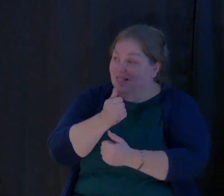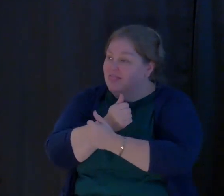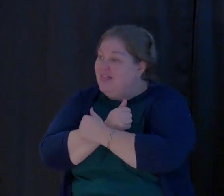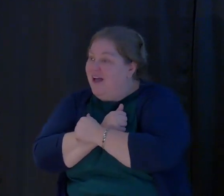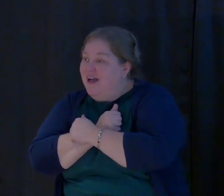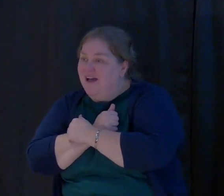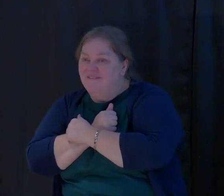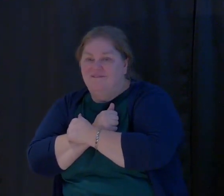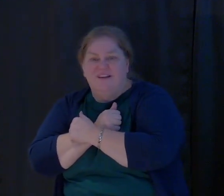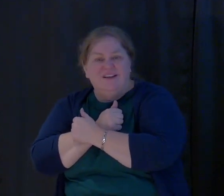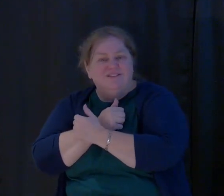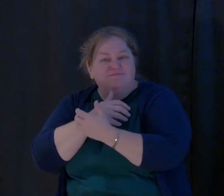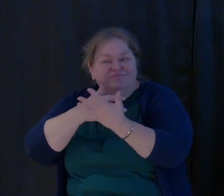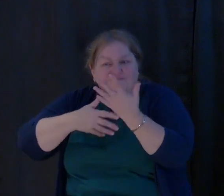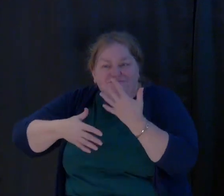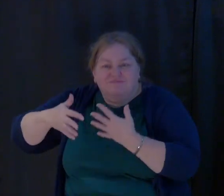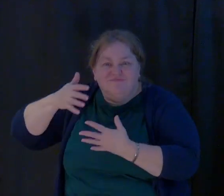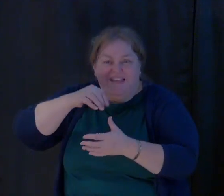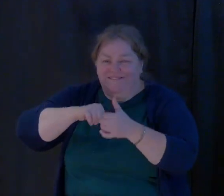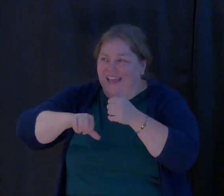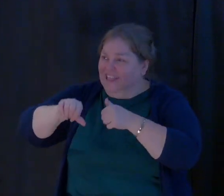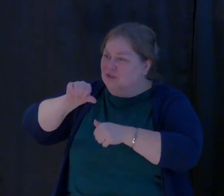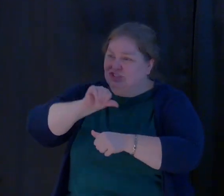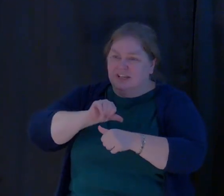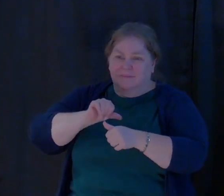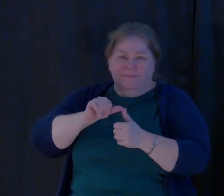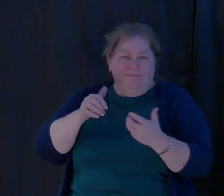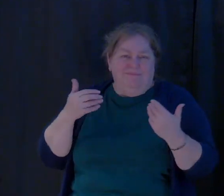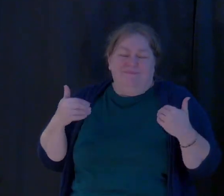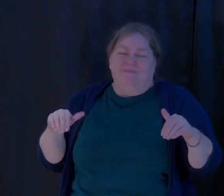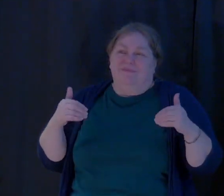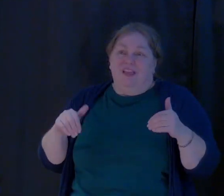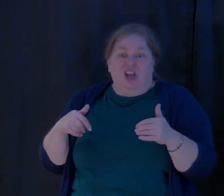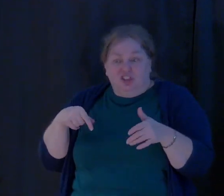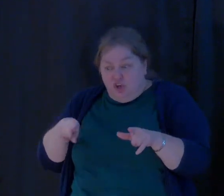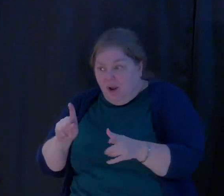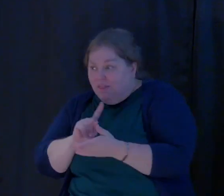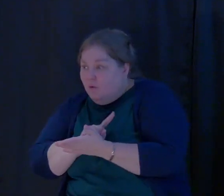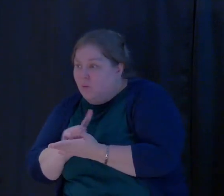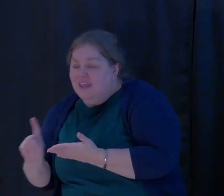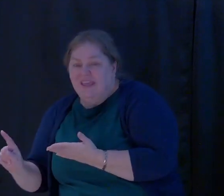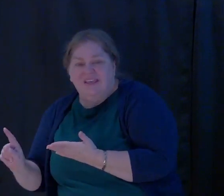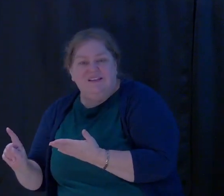on Sabbath, fellowship. During the week, fellowship.